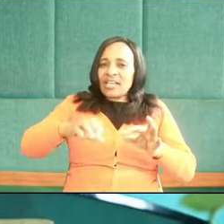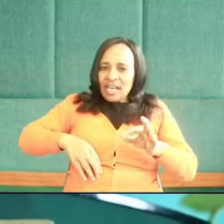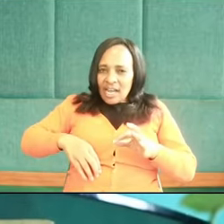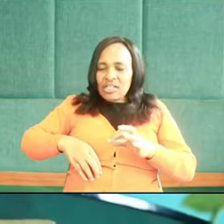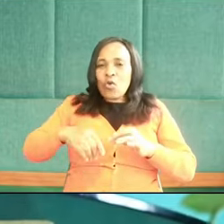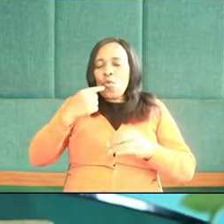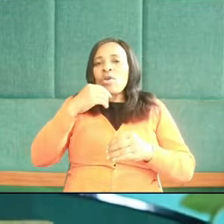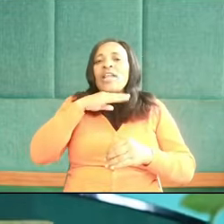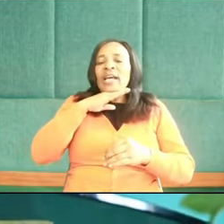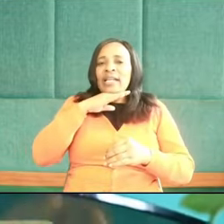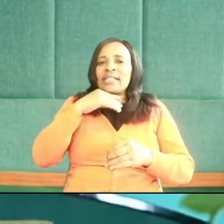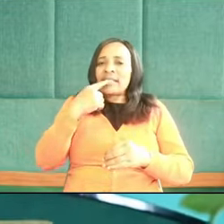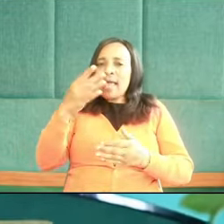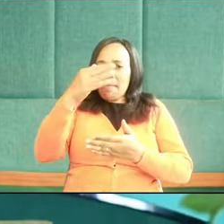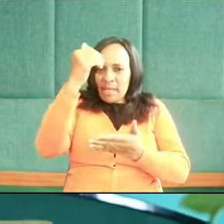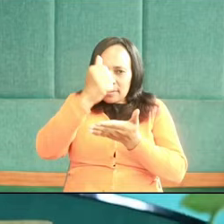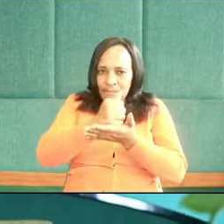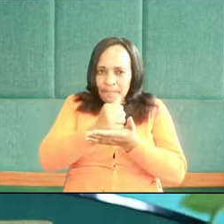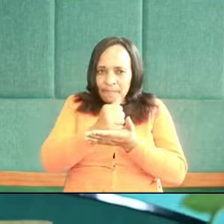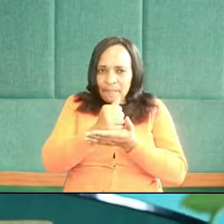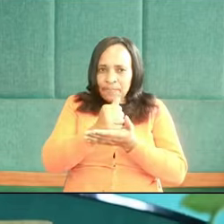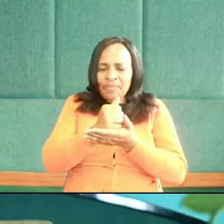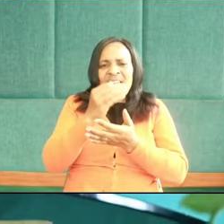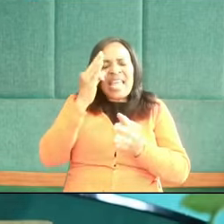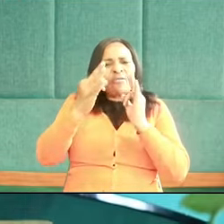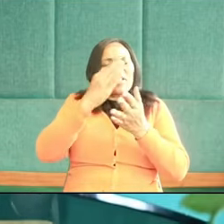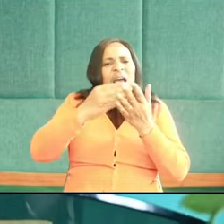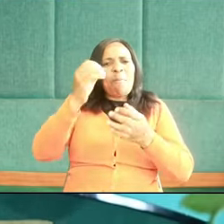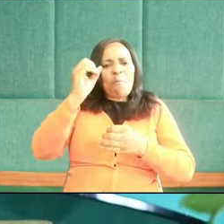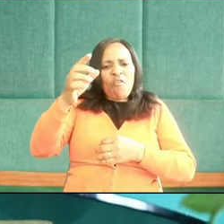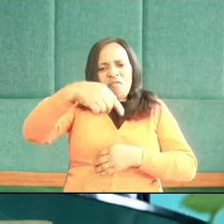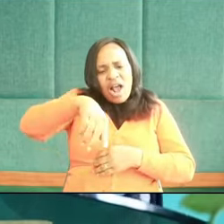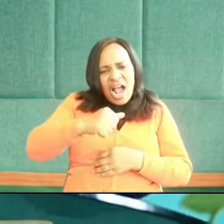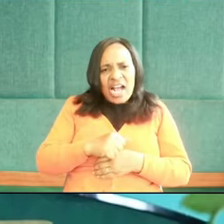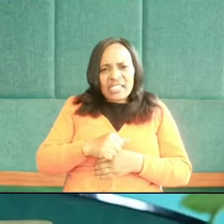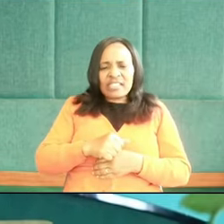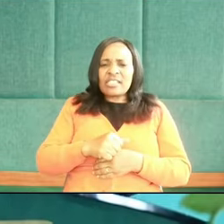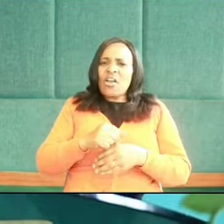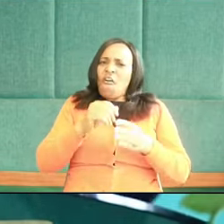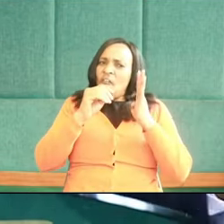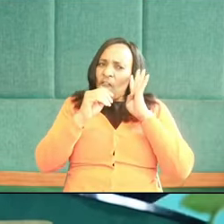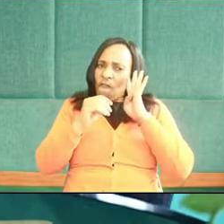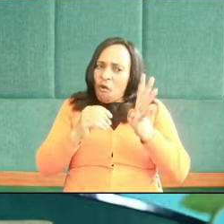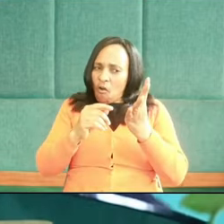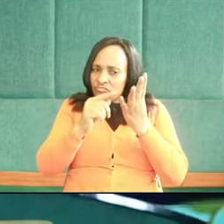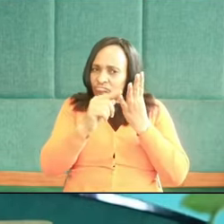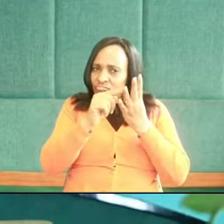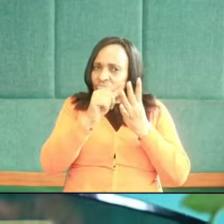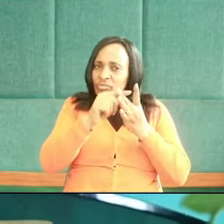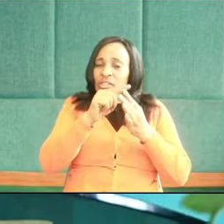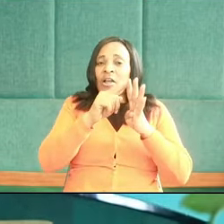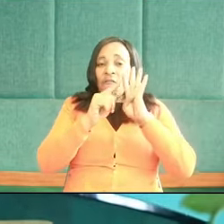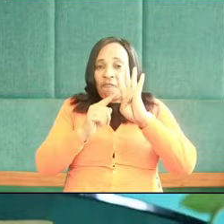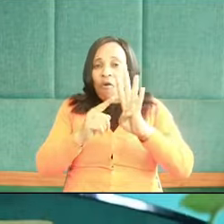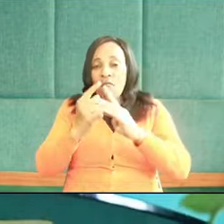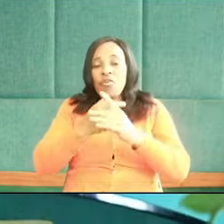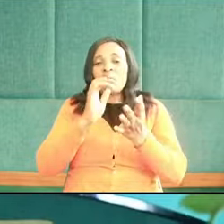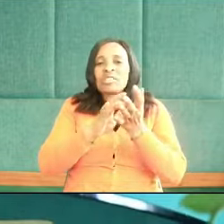say Amen. It summarizes the first four beatitudes of Jesus.